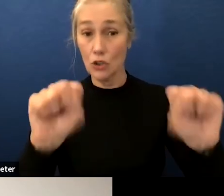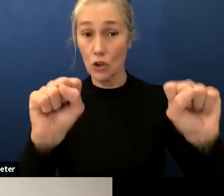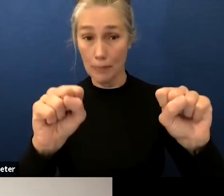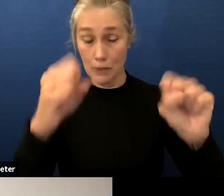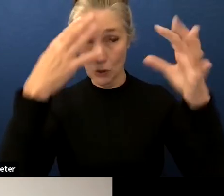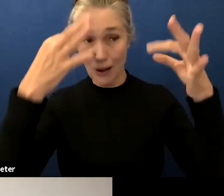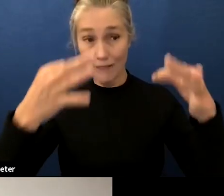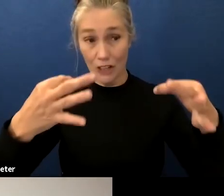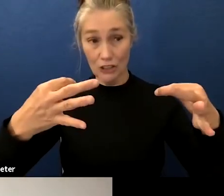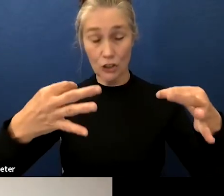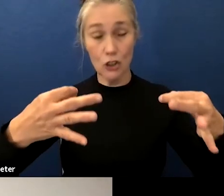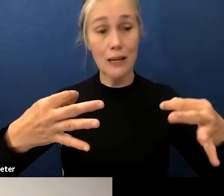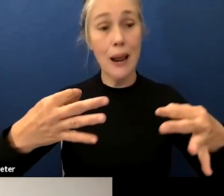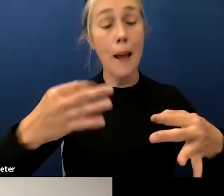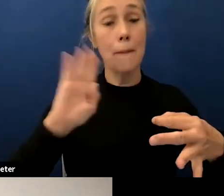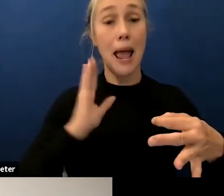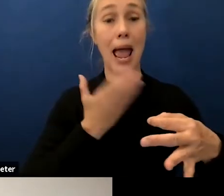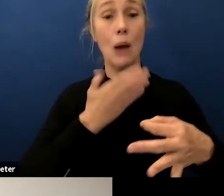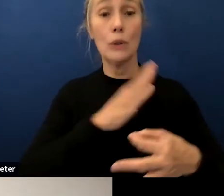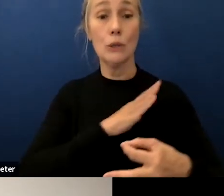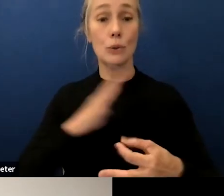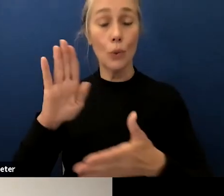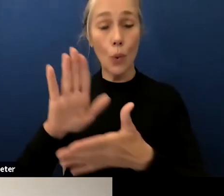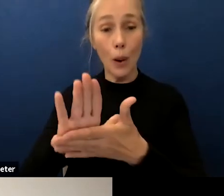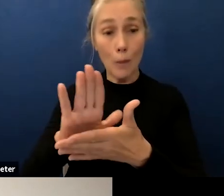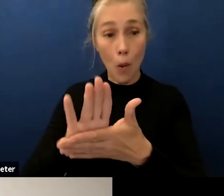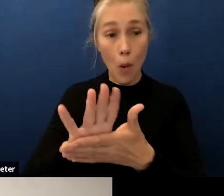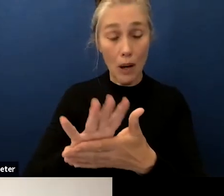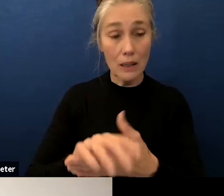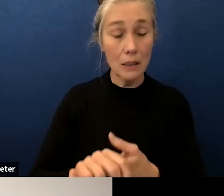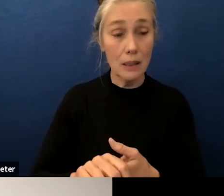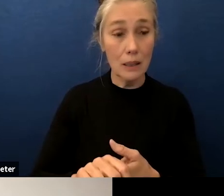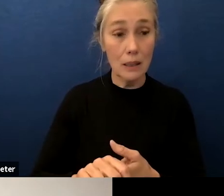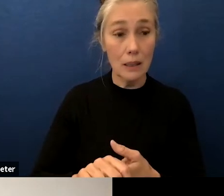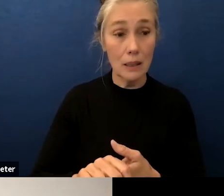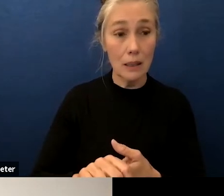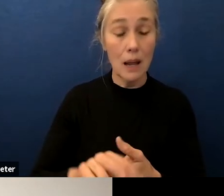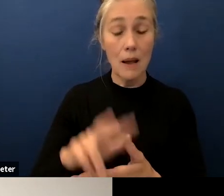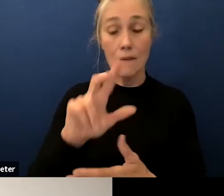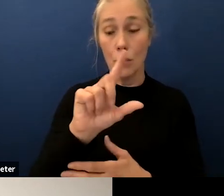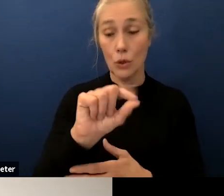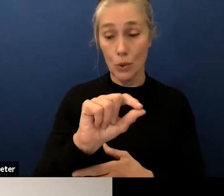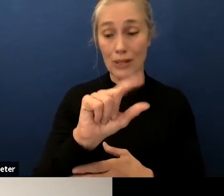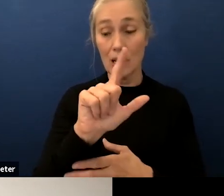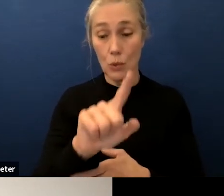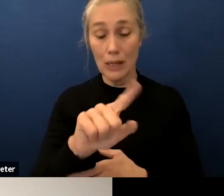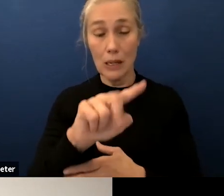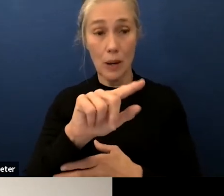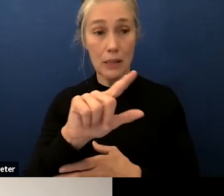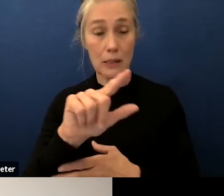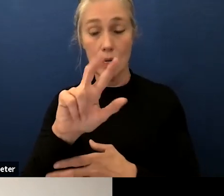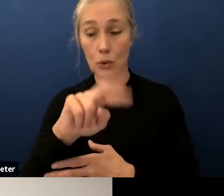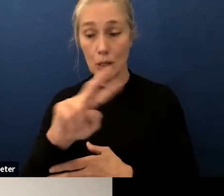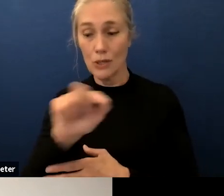put forward by our school board for the 2021-22-10 resolution